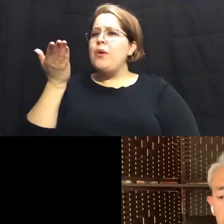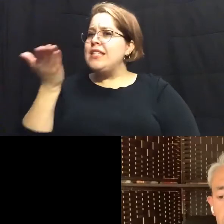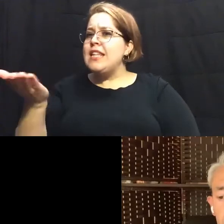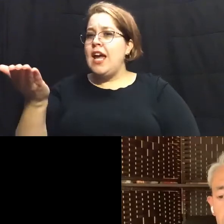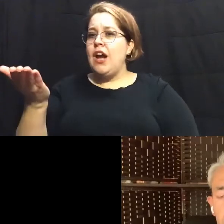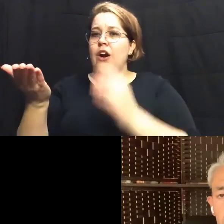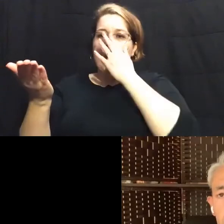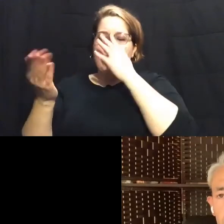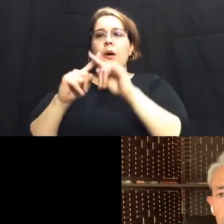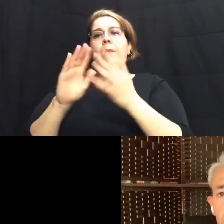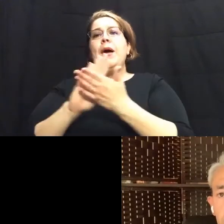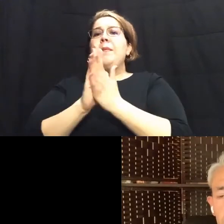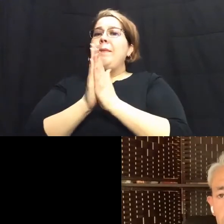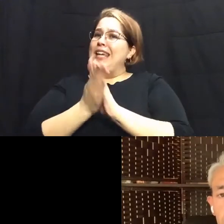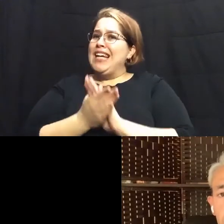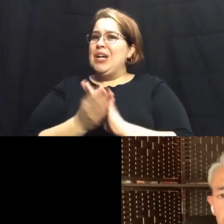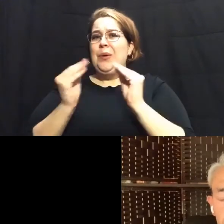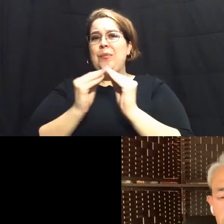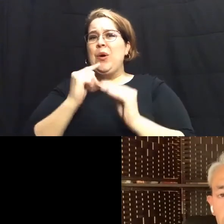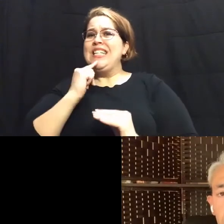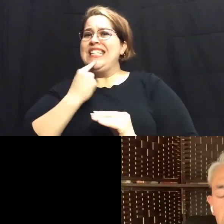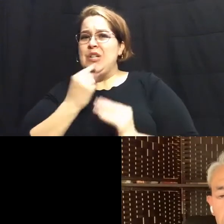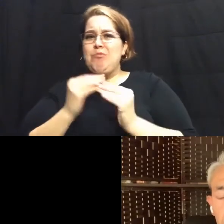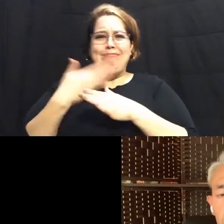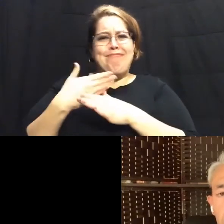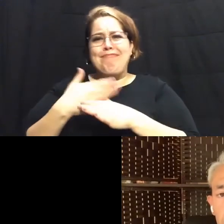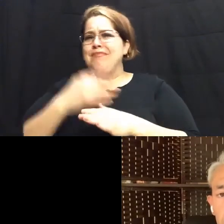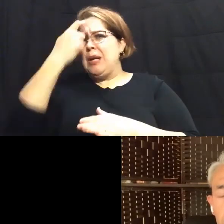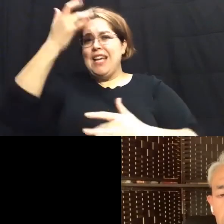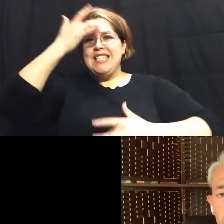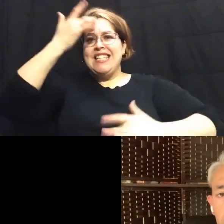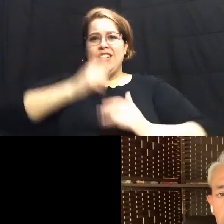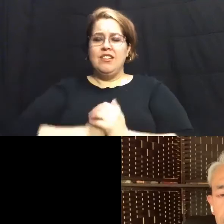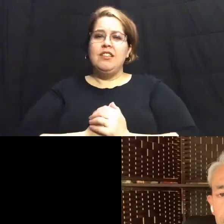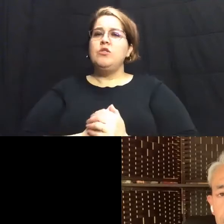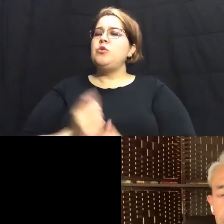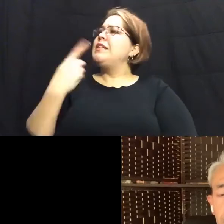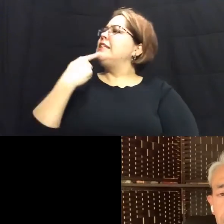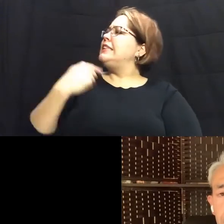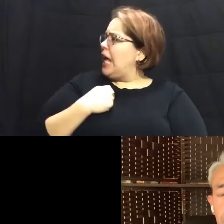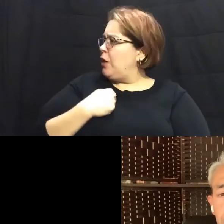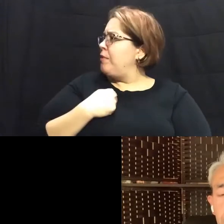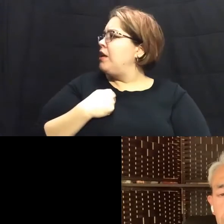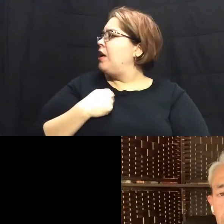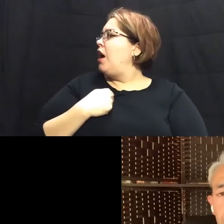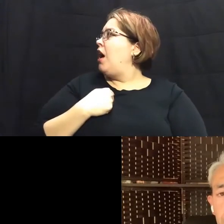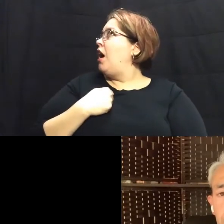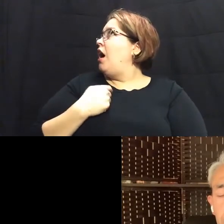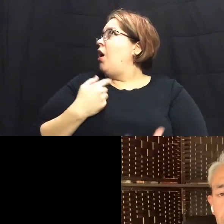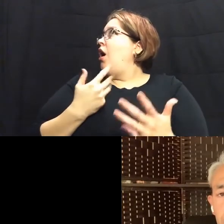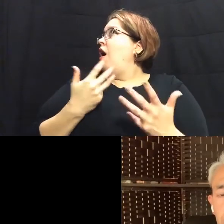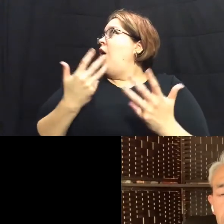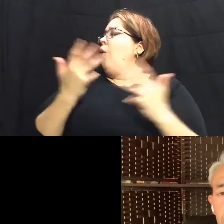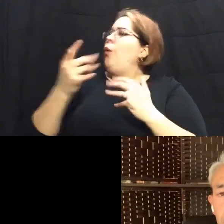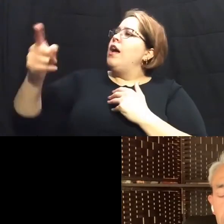exacerbated by the pandemic so tell me what can um those